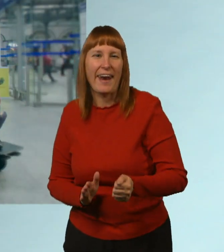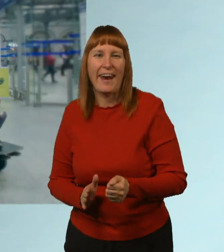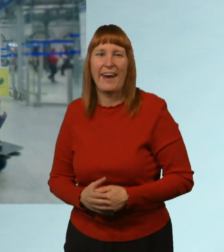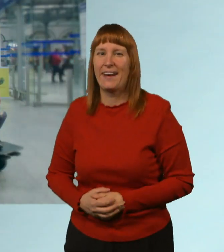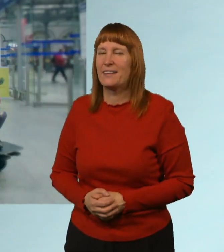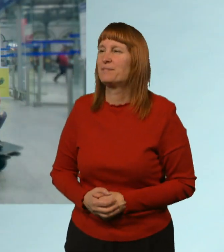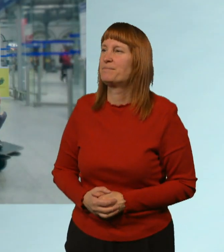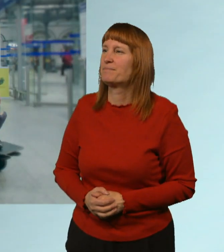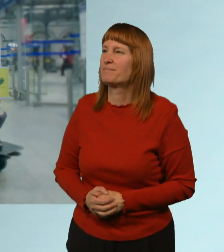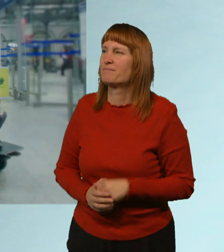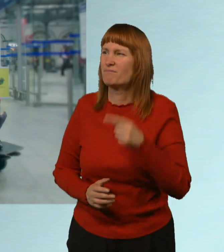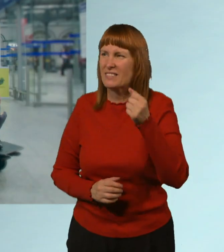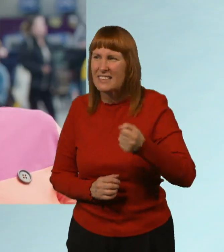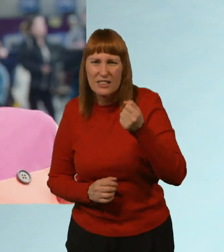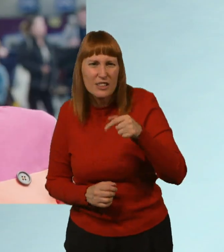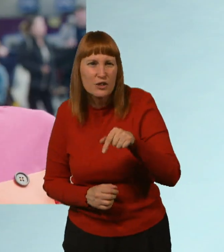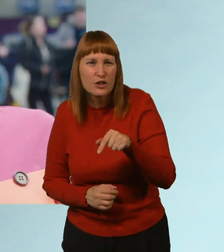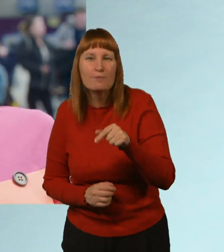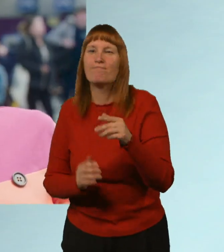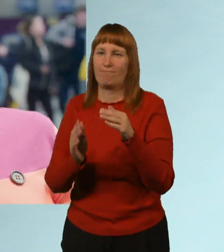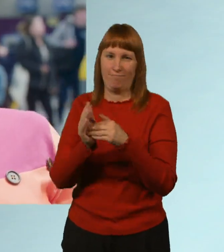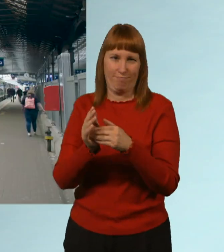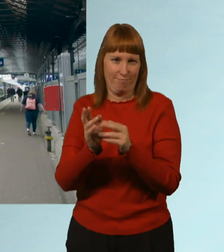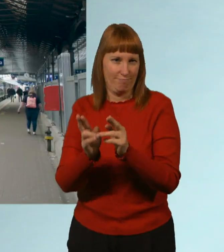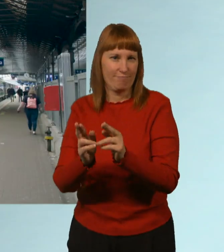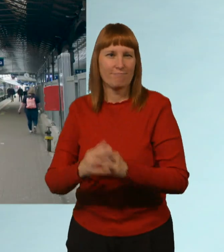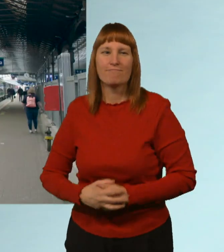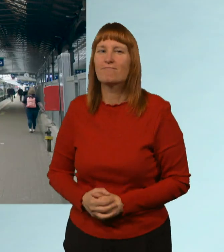Is this a train station, Amy? It sure is, Zoom!